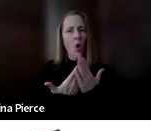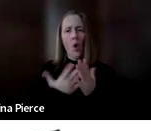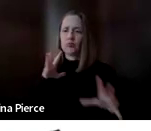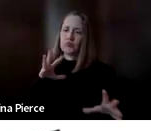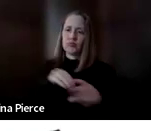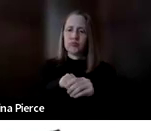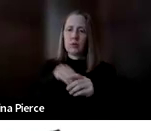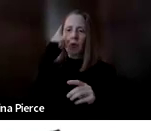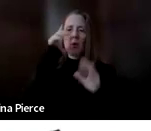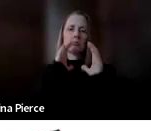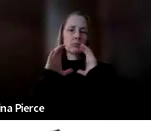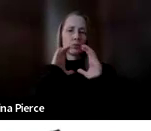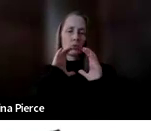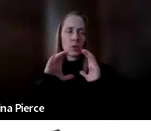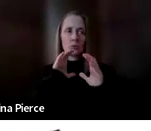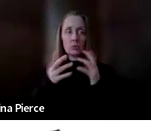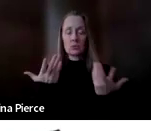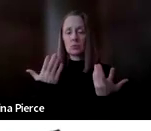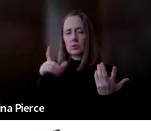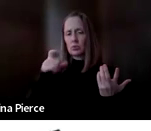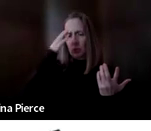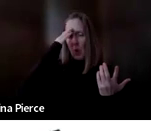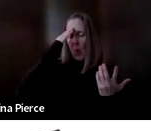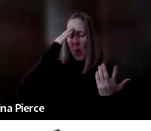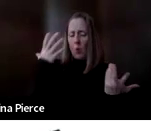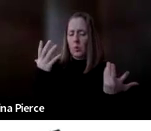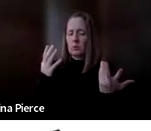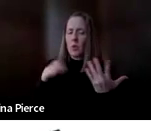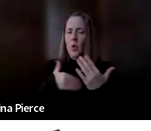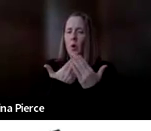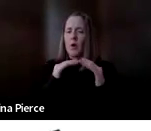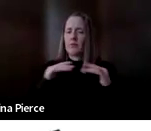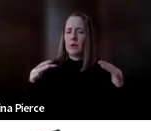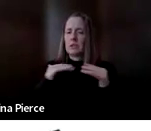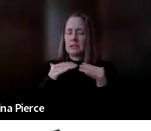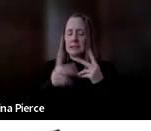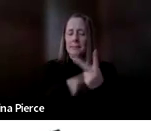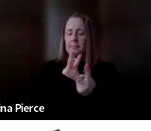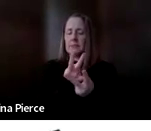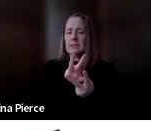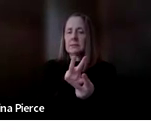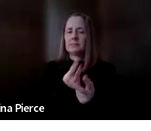good to be familiar with all different types of AAC to meet different needs in different times and places.